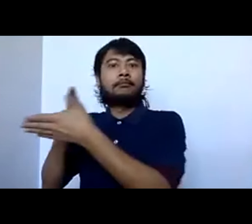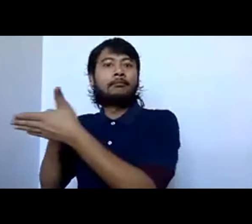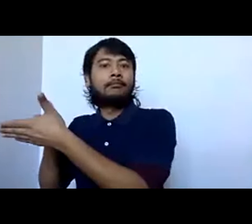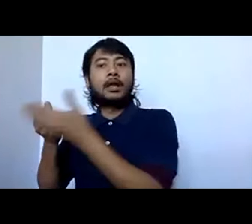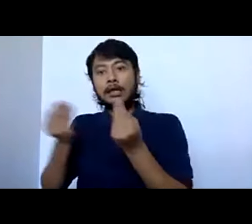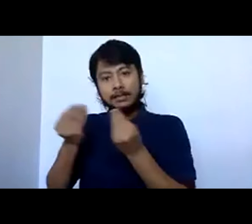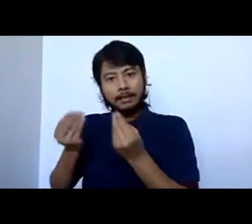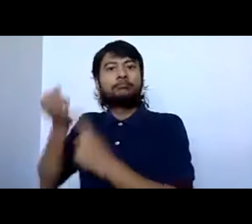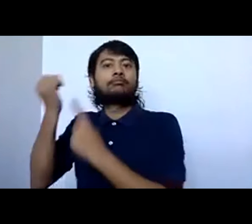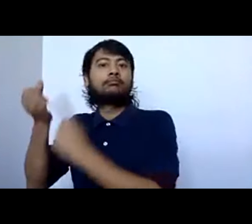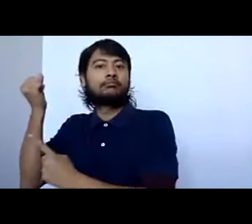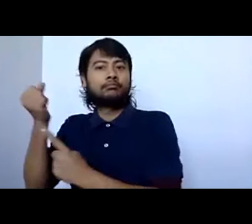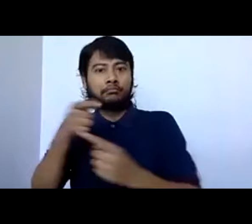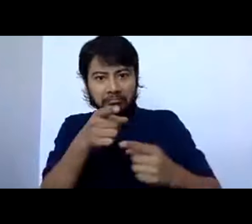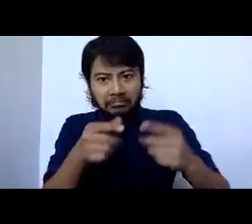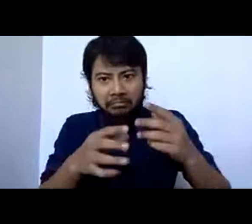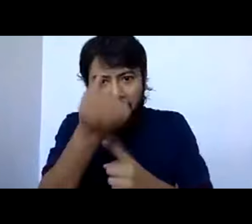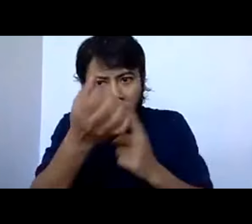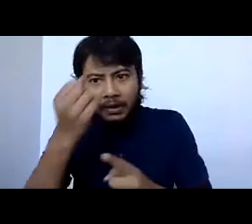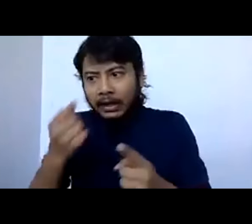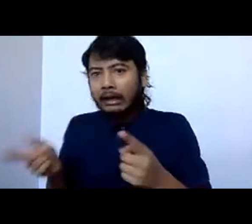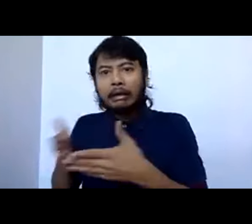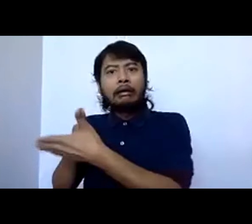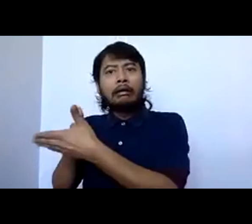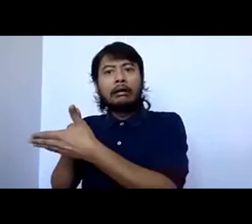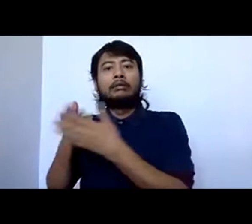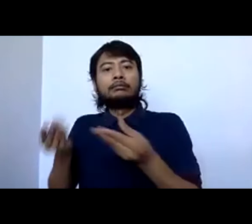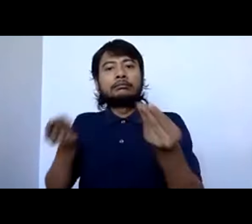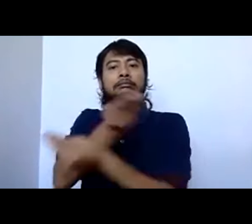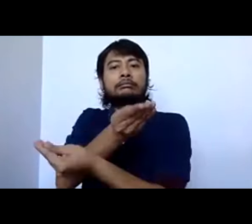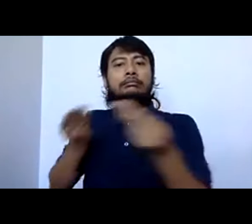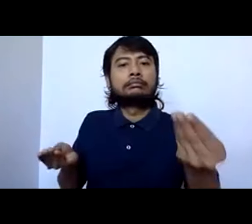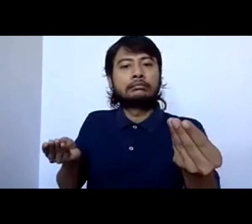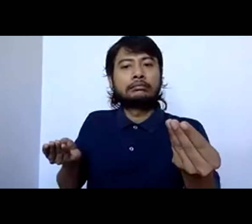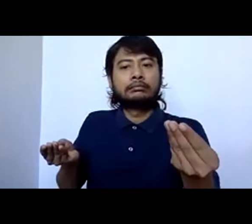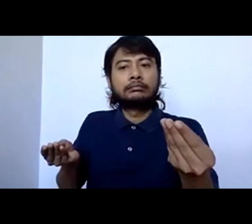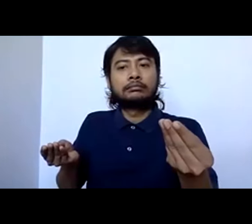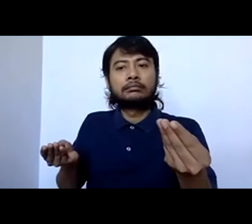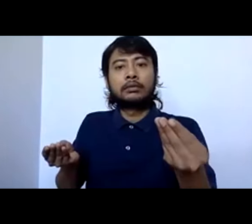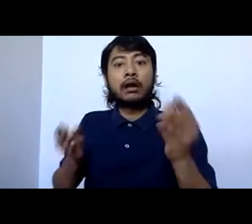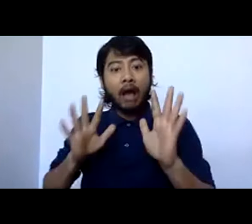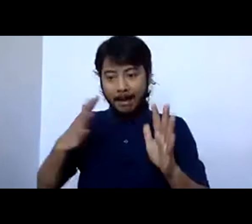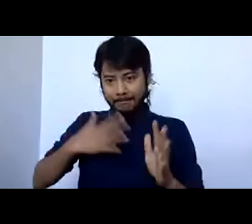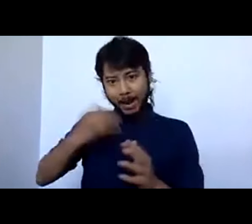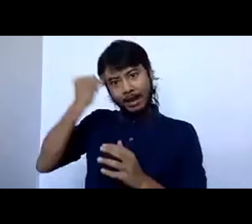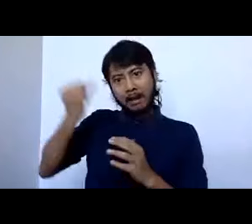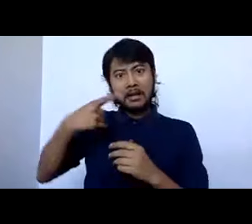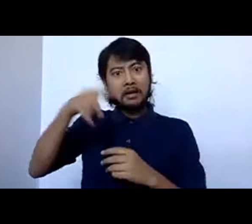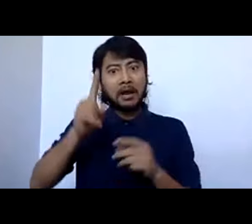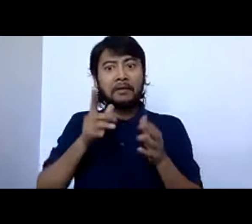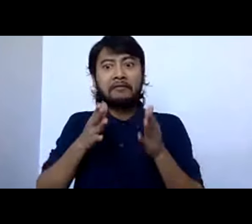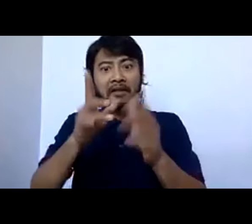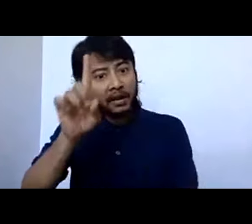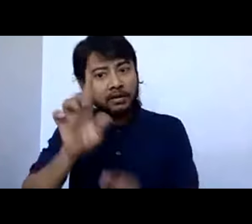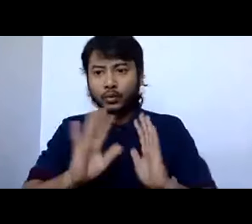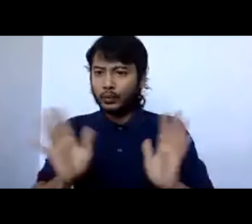and, you know, what ideas we can exchange. And I'm not saying, you know, that any of these ideas are the only way to do things, but I just wanted to share some of